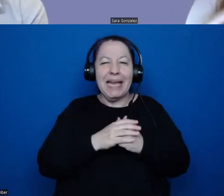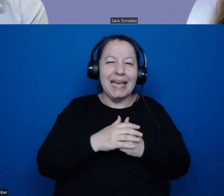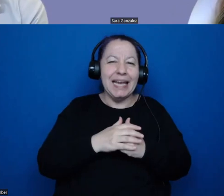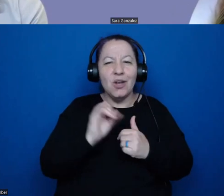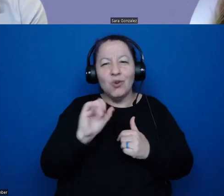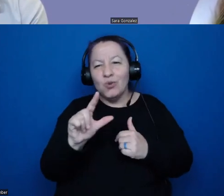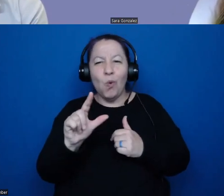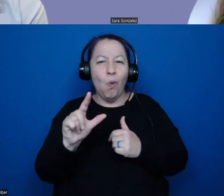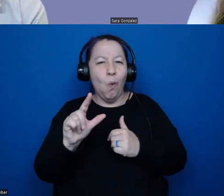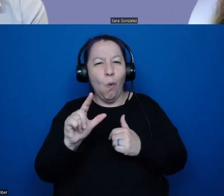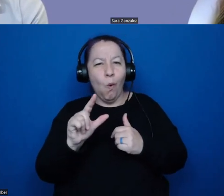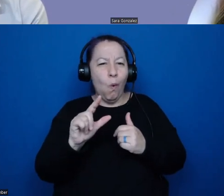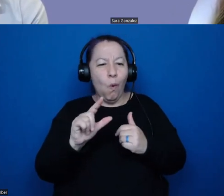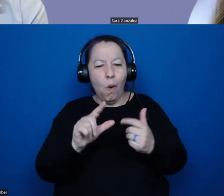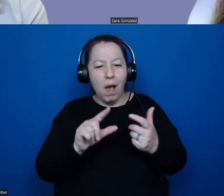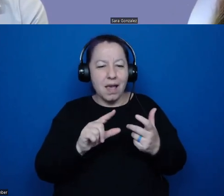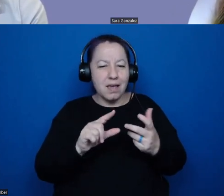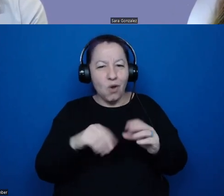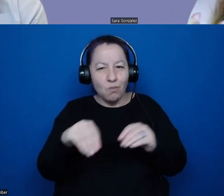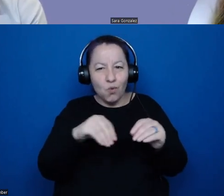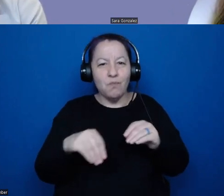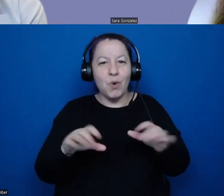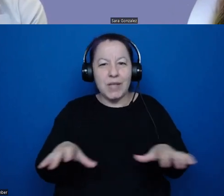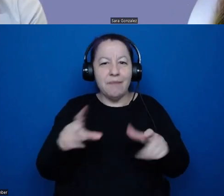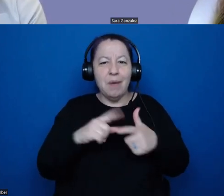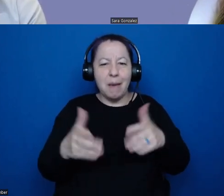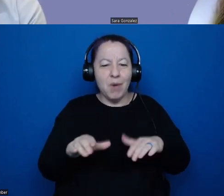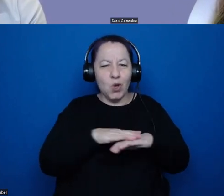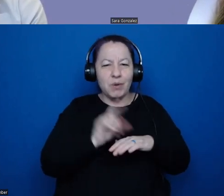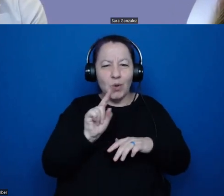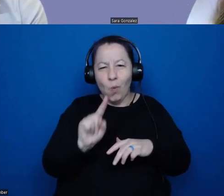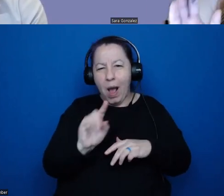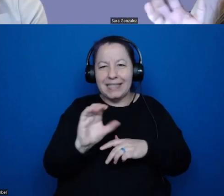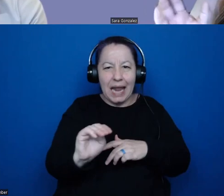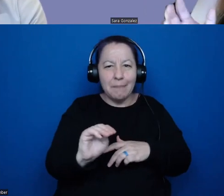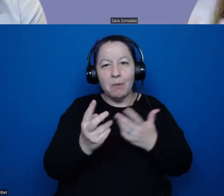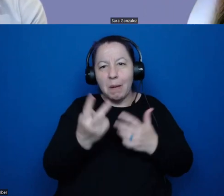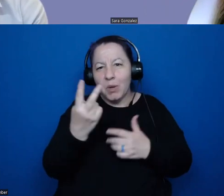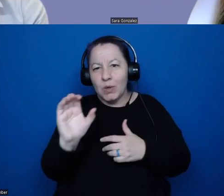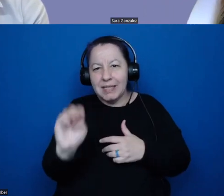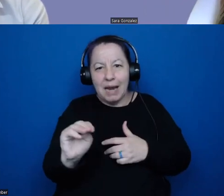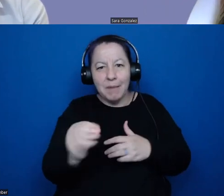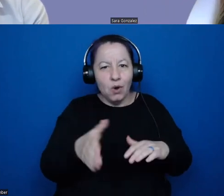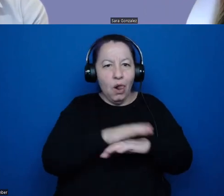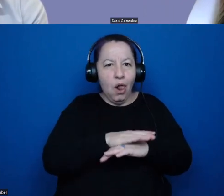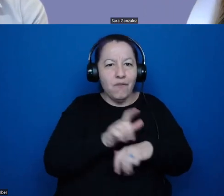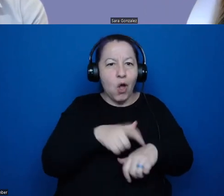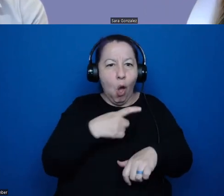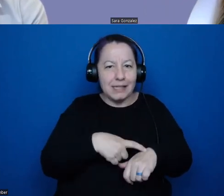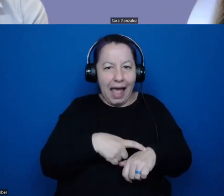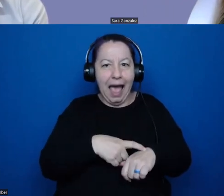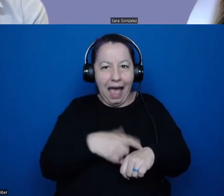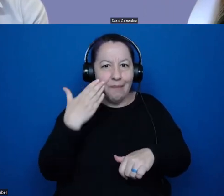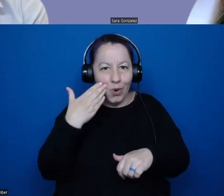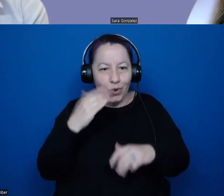turnover we knew was active, but maybe accumulation would only be like a centimeter or two centimeters over a long period of time. And indeed